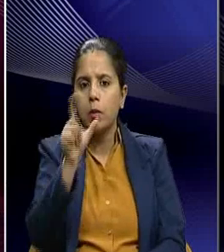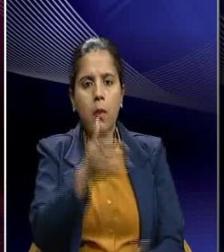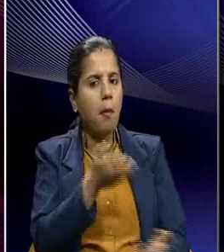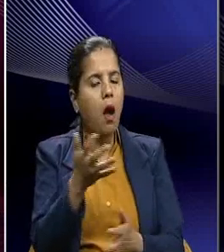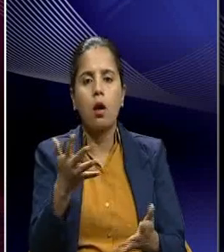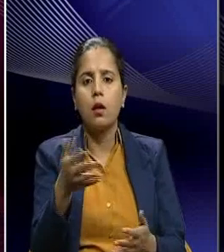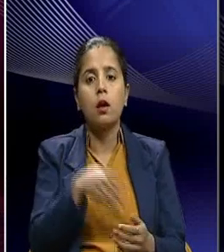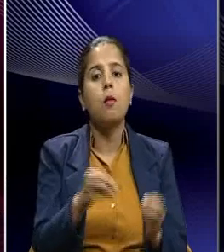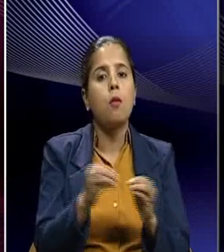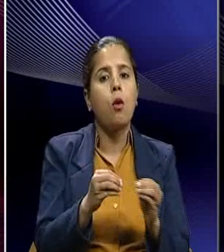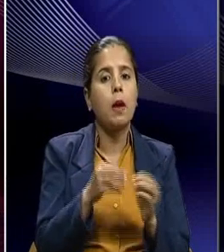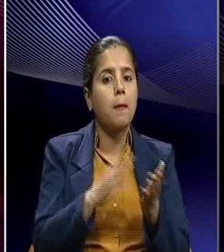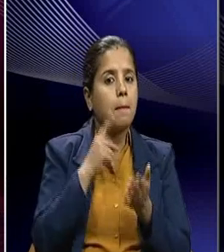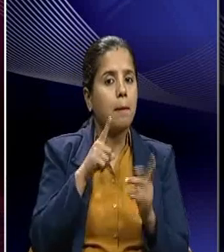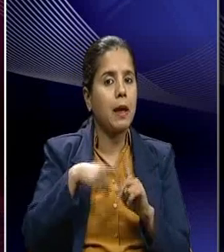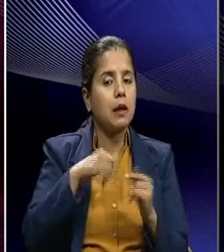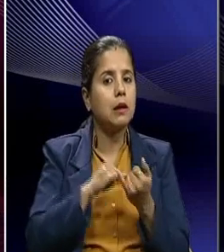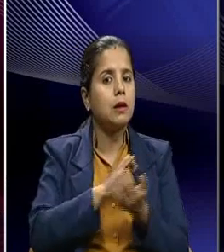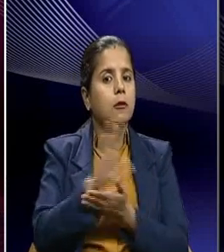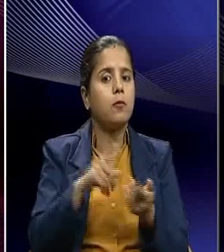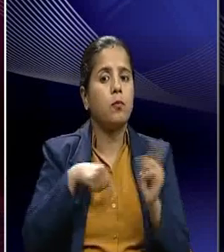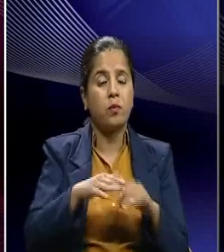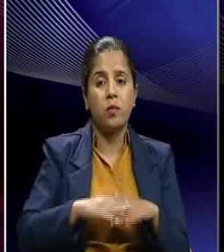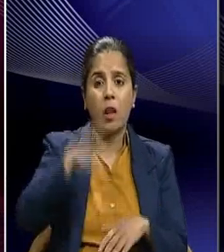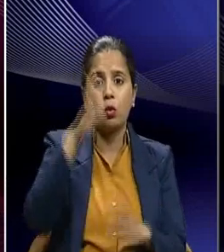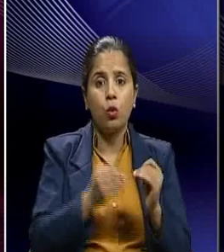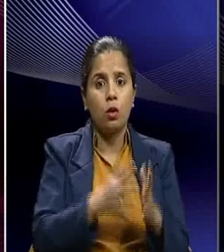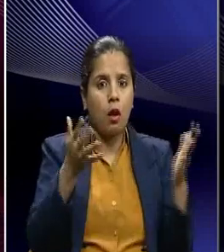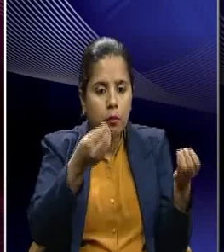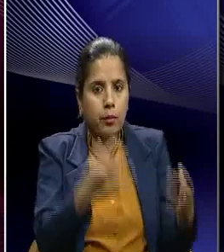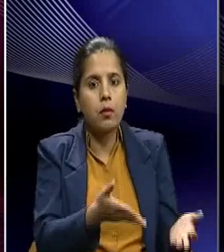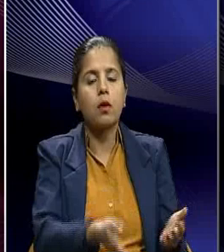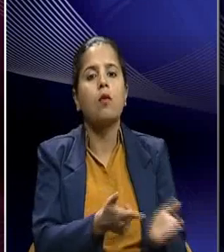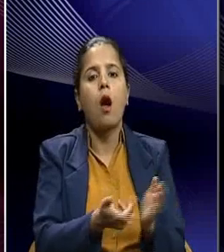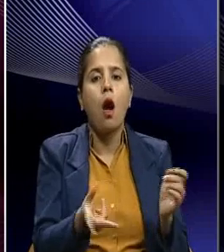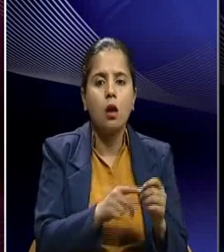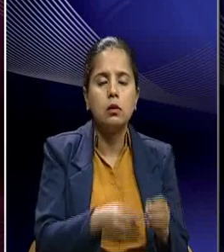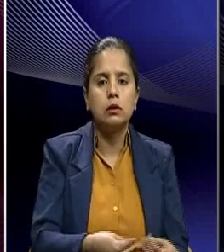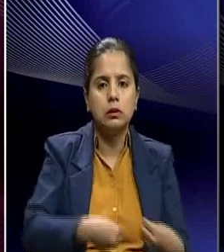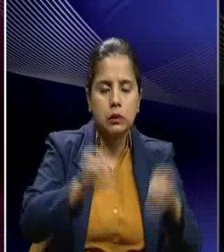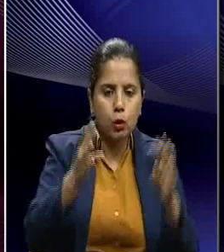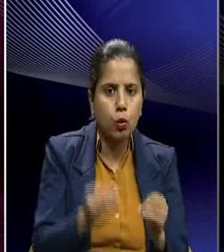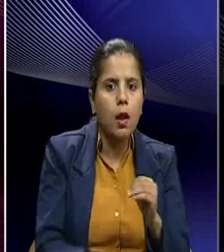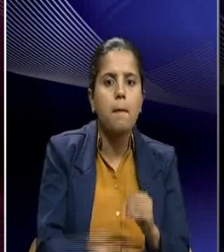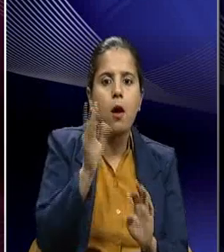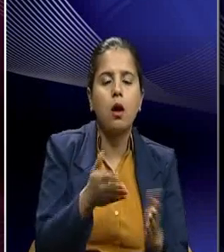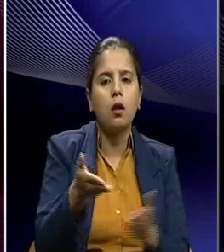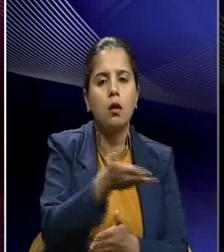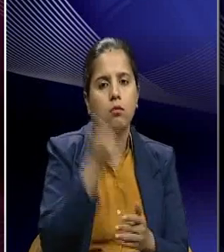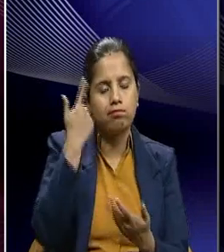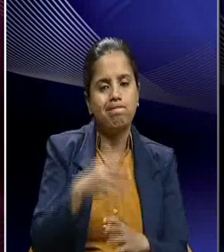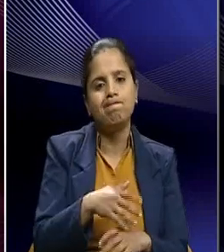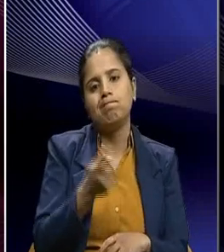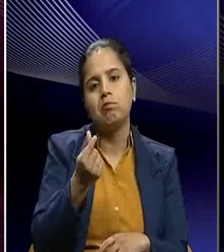Bombay milk scheme could not absorb this excess quantity of milk. Again the farmers they had to sell the excess milk at throw away